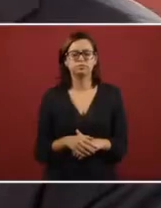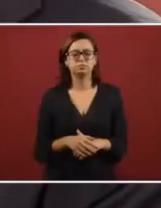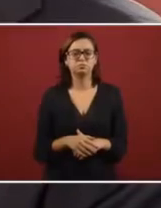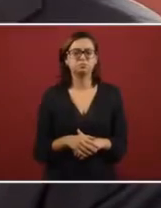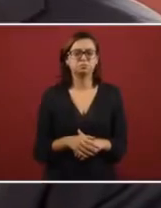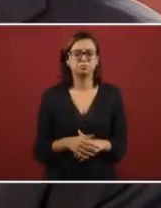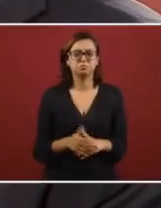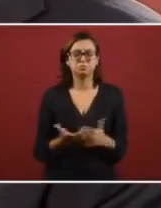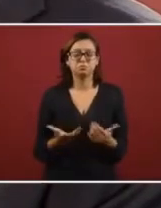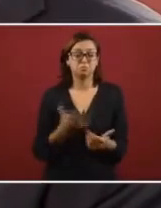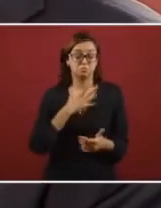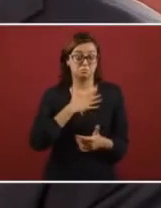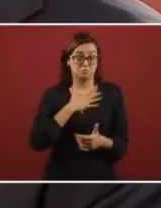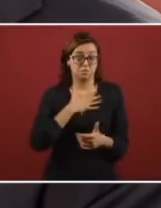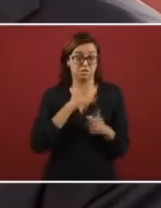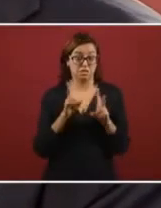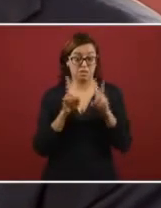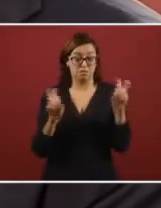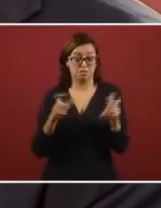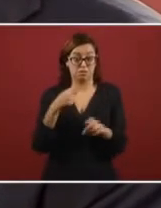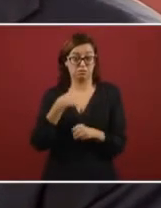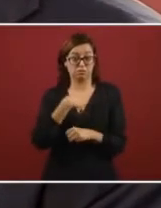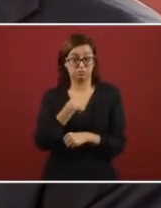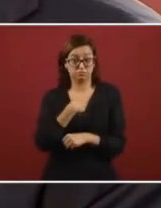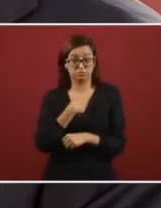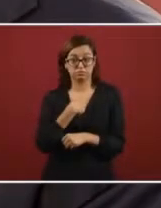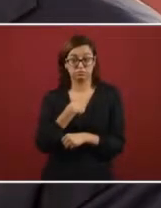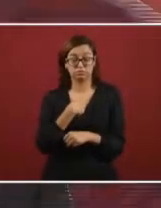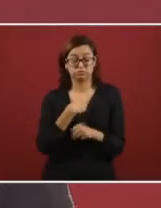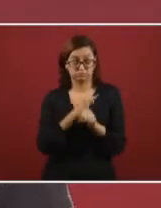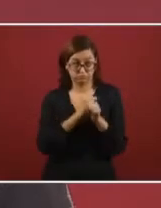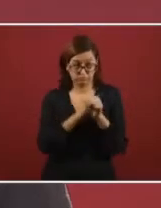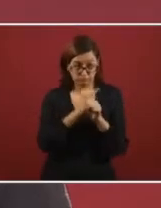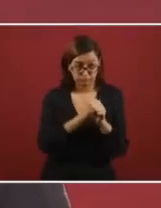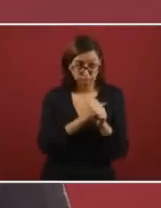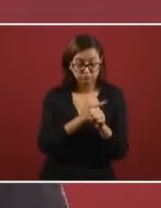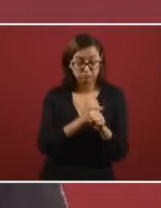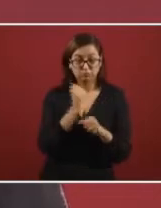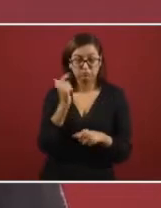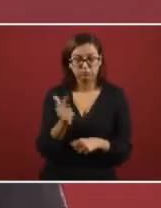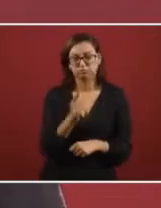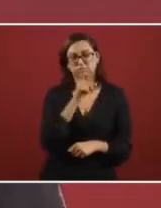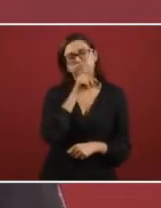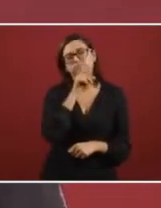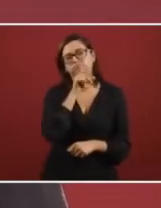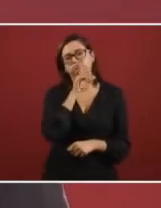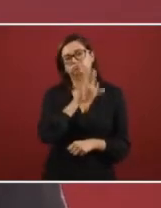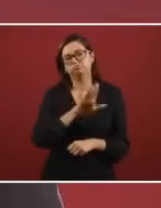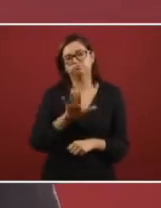It's not a matter that has to do with executive power.